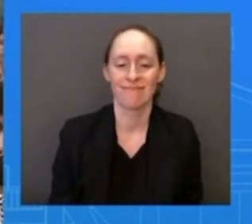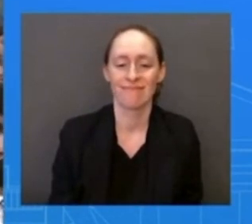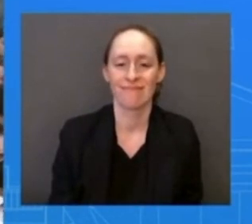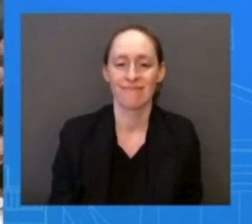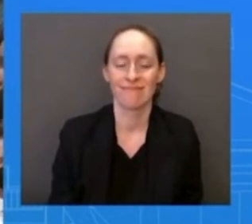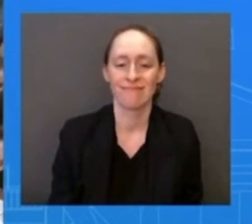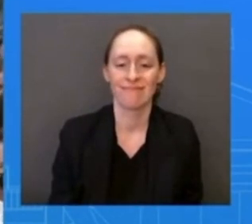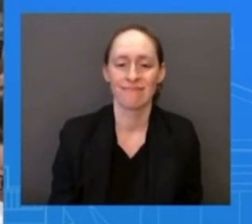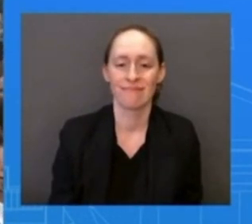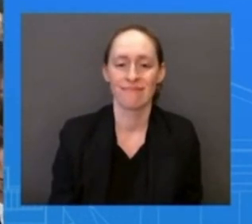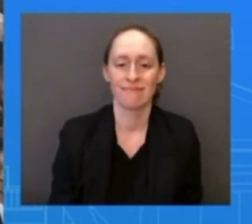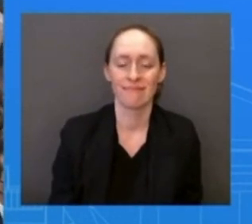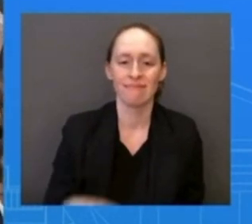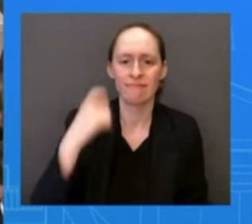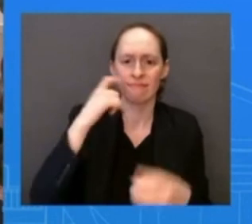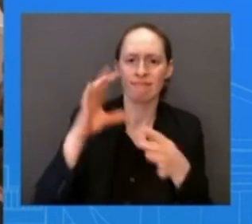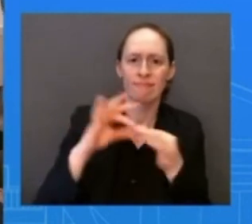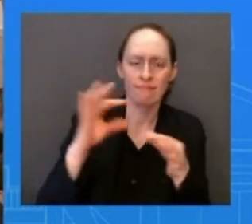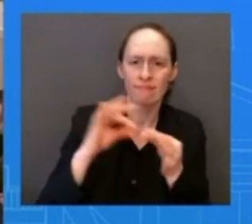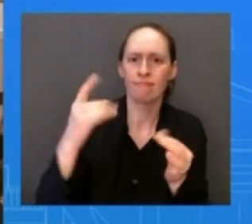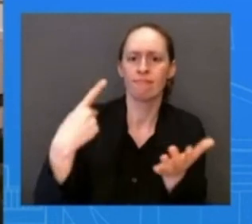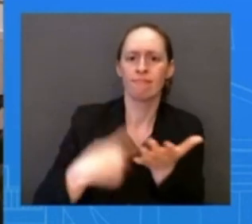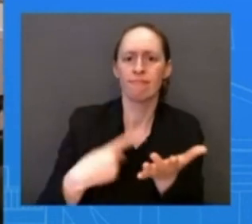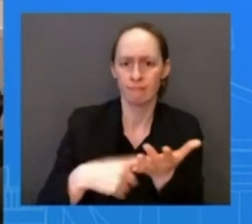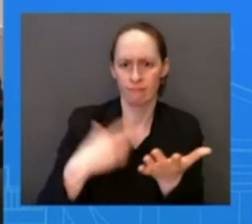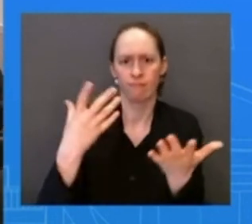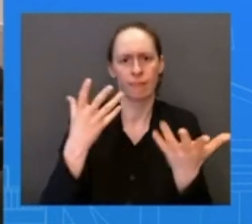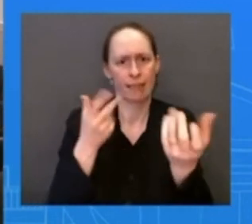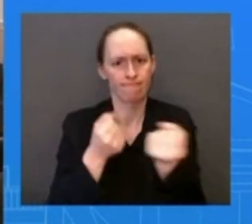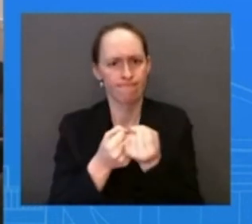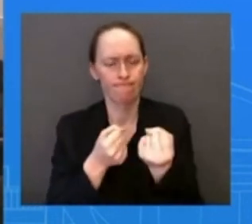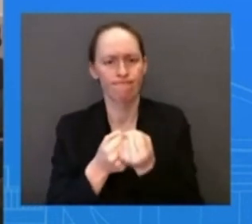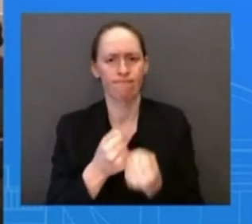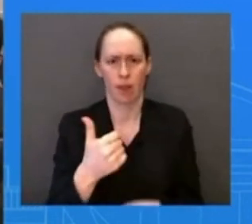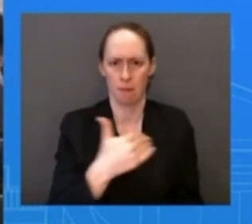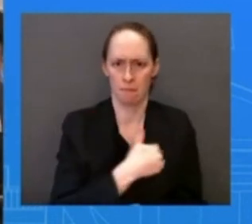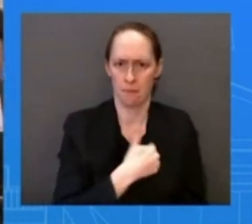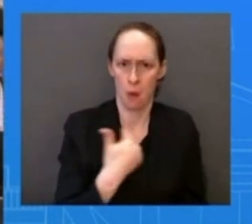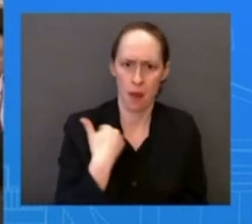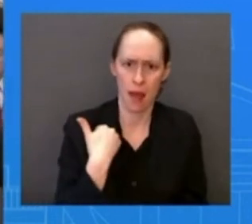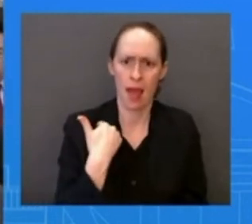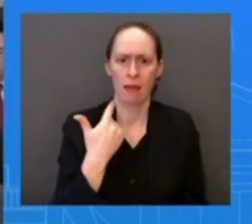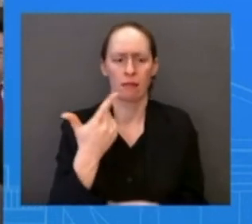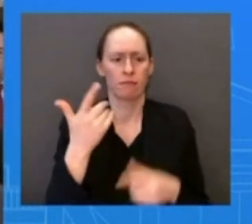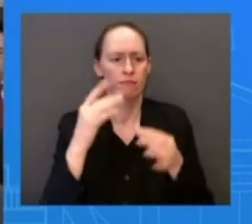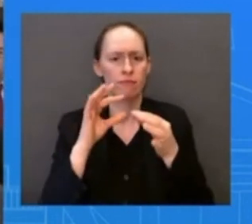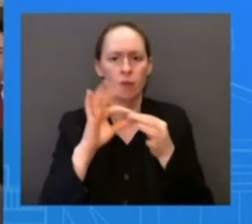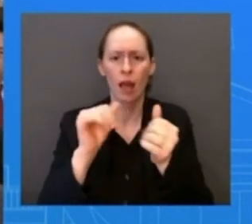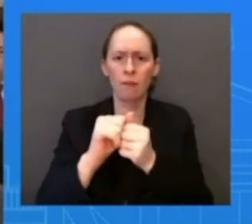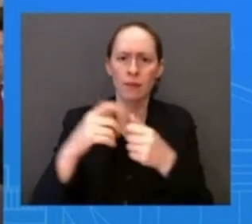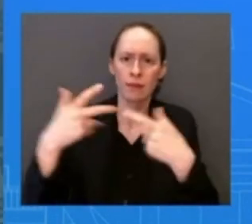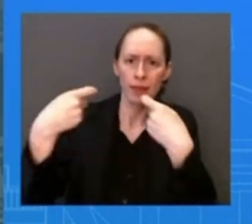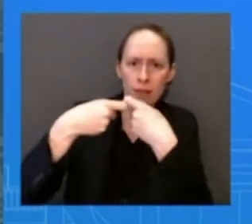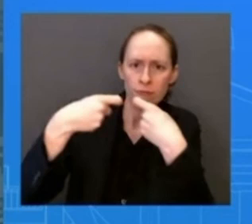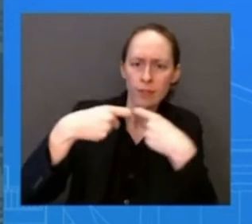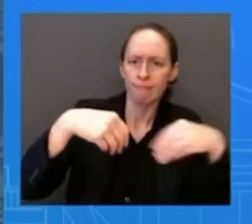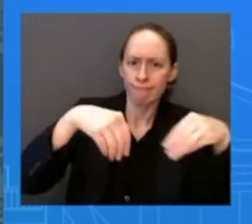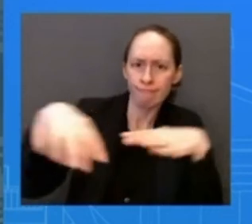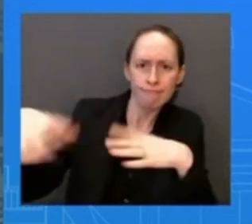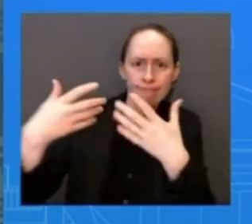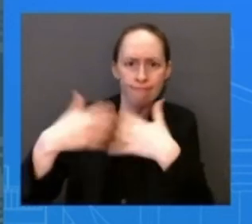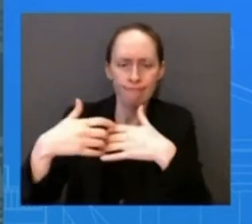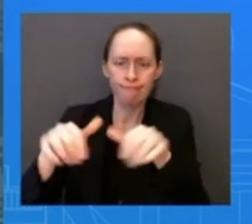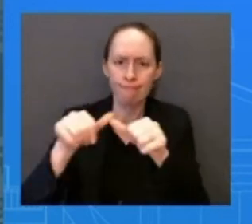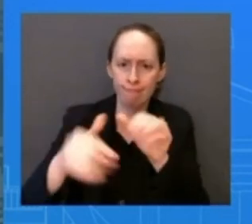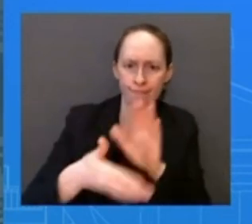come there's no pivot in energy policy here at home to help the inflation that we're seeing here? Have you read the Inflation